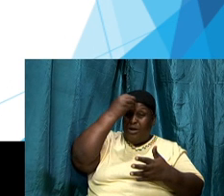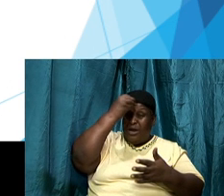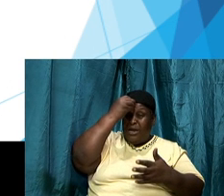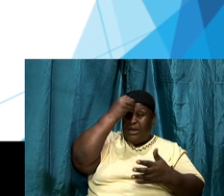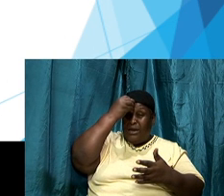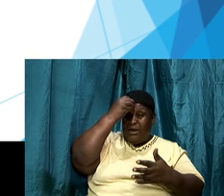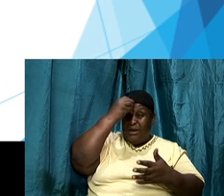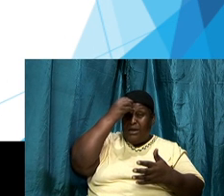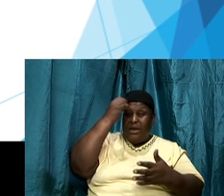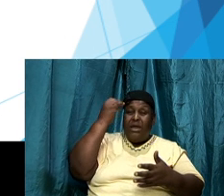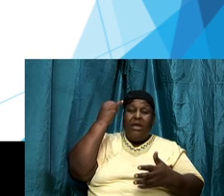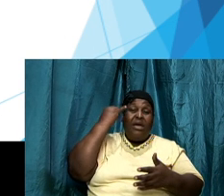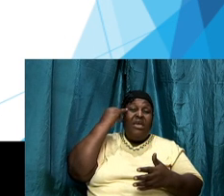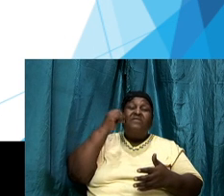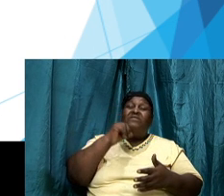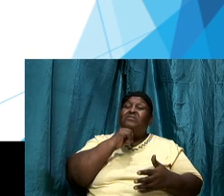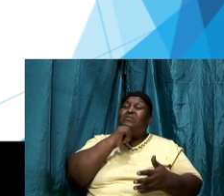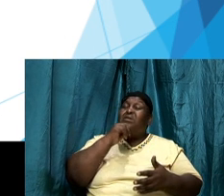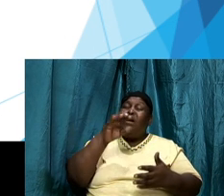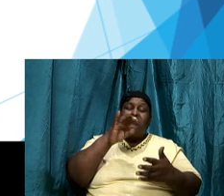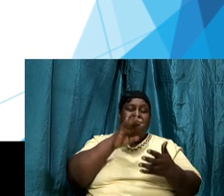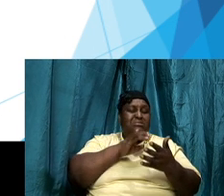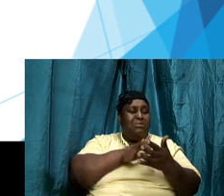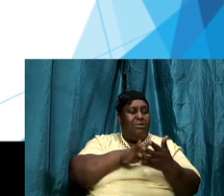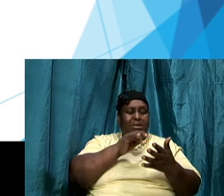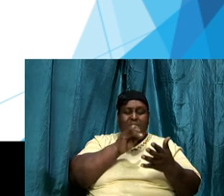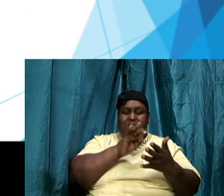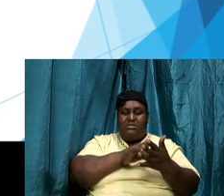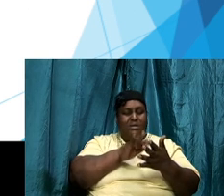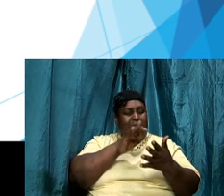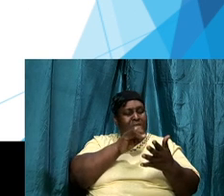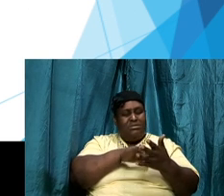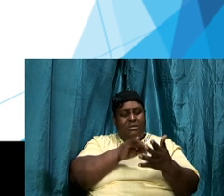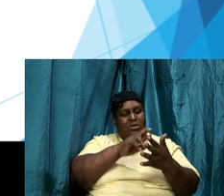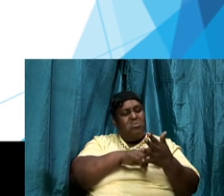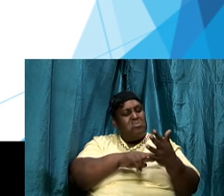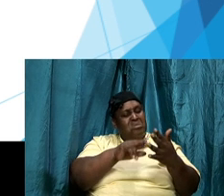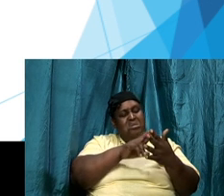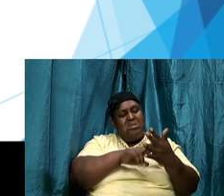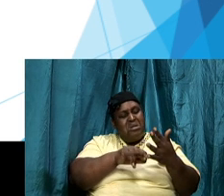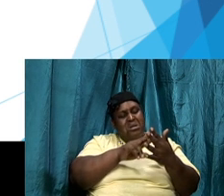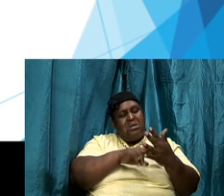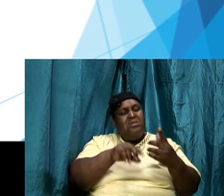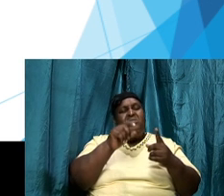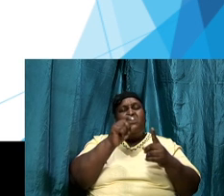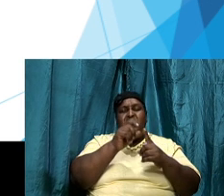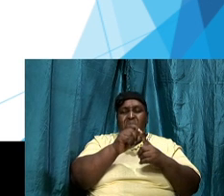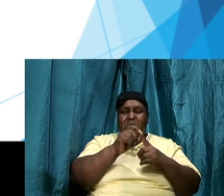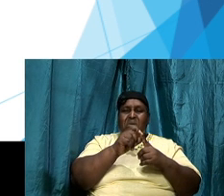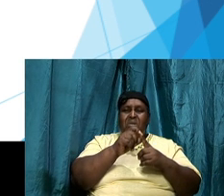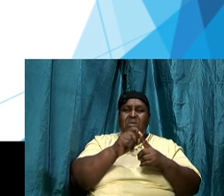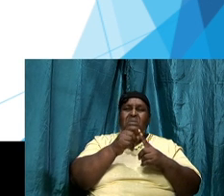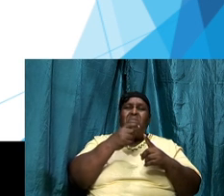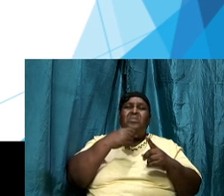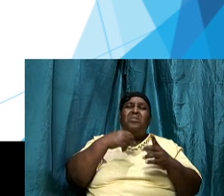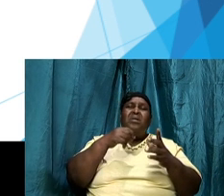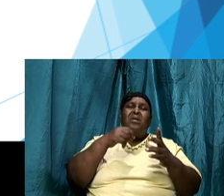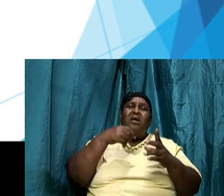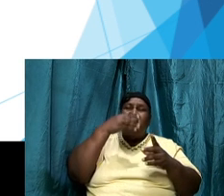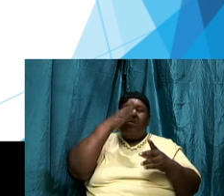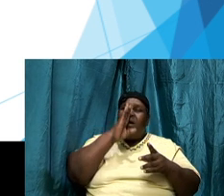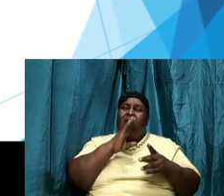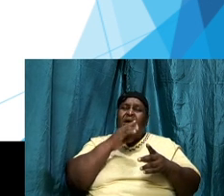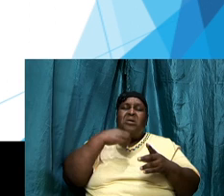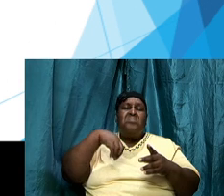world if we are not constantly reading the word we are in a dark place as Christians